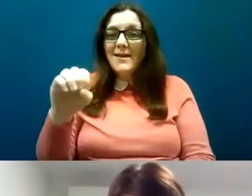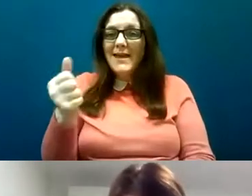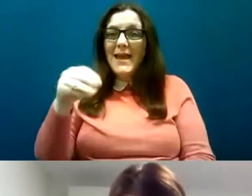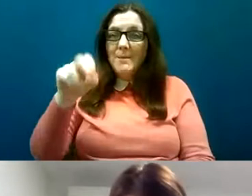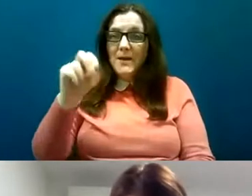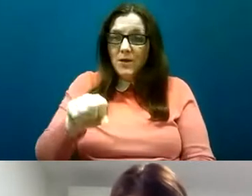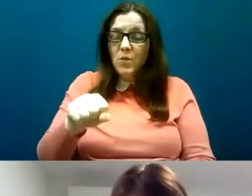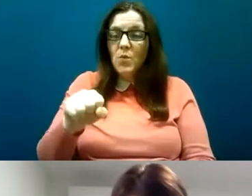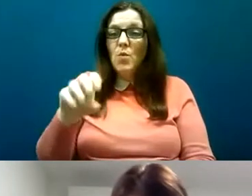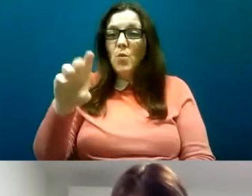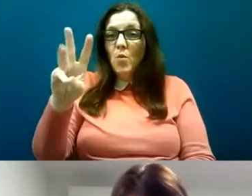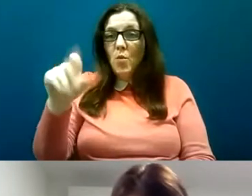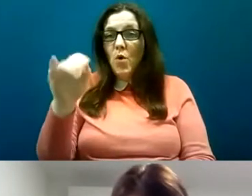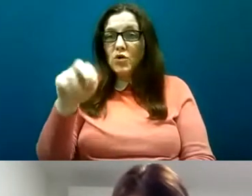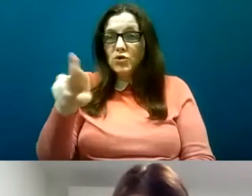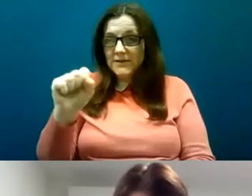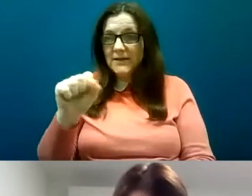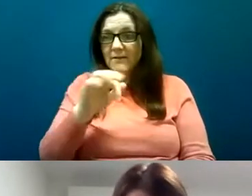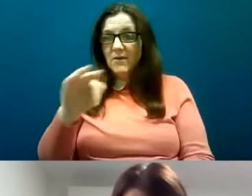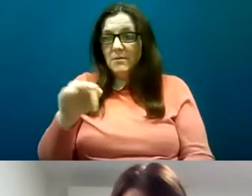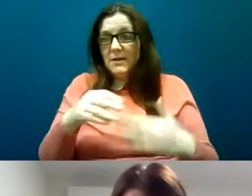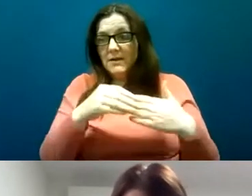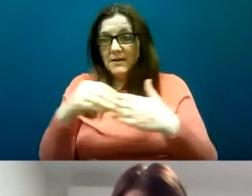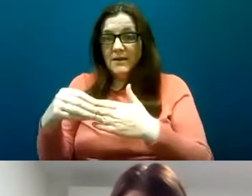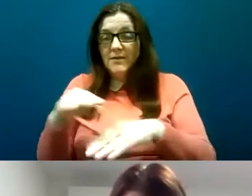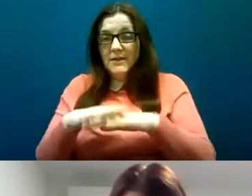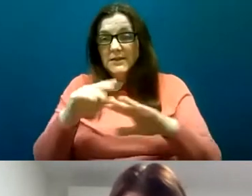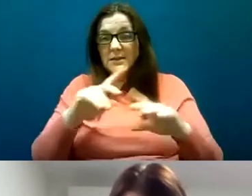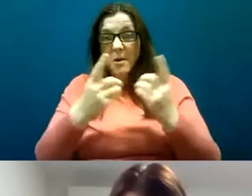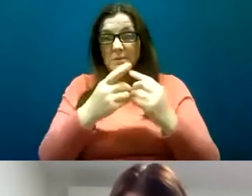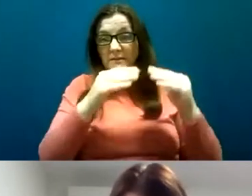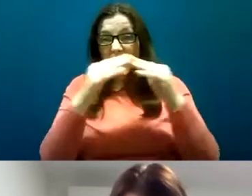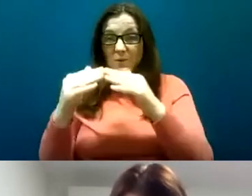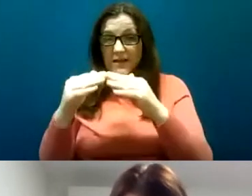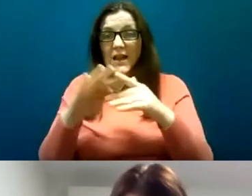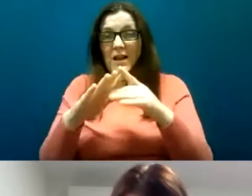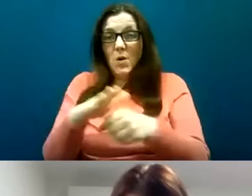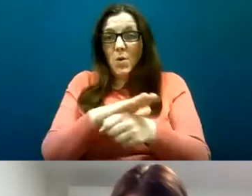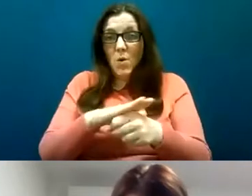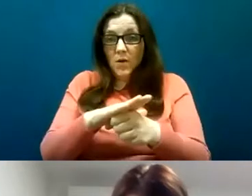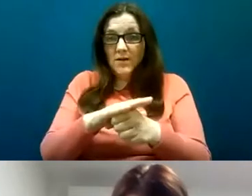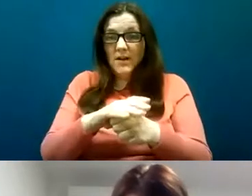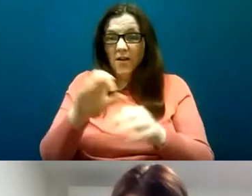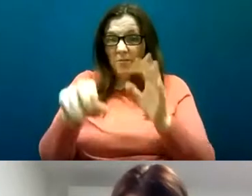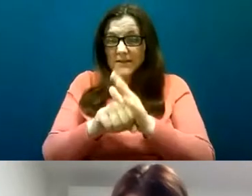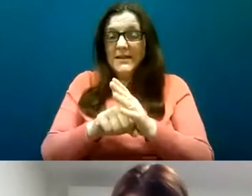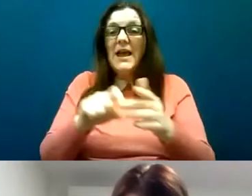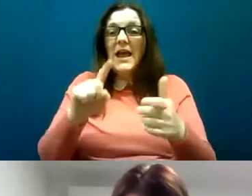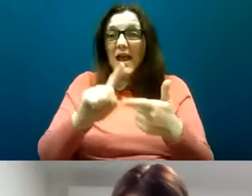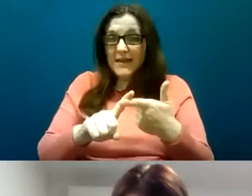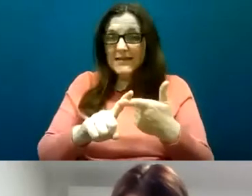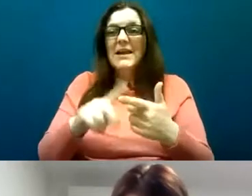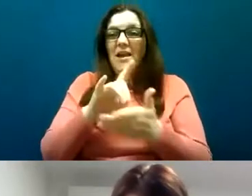unit for homeless policy funding and capital delivery in the Department of Housing Local Government and Heritage and also to Mr.